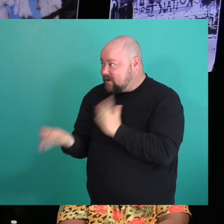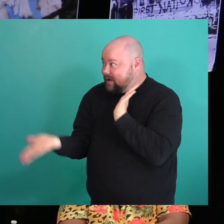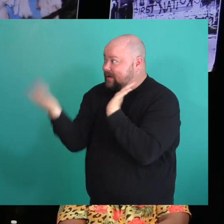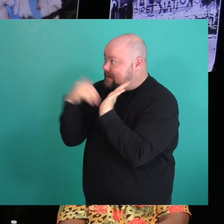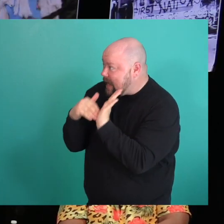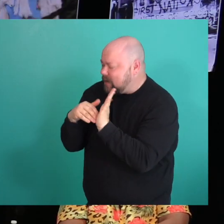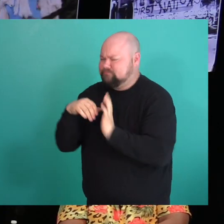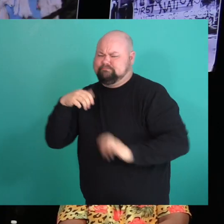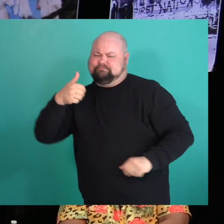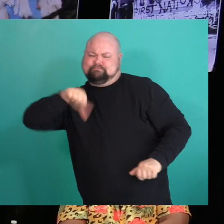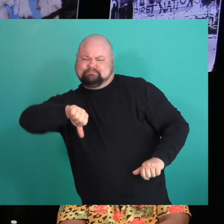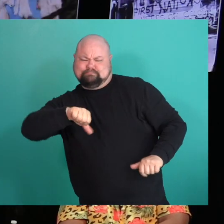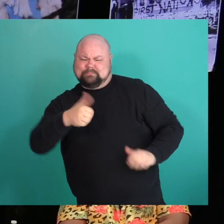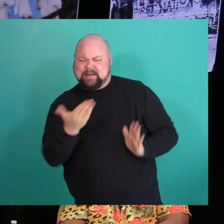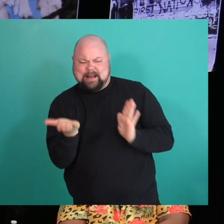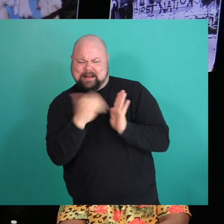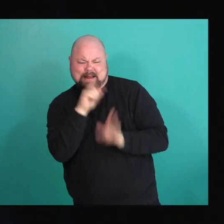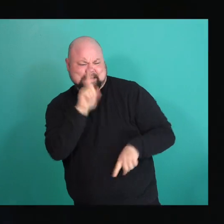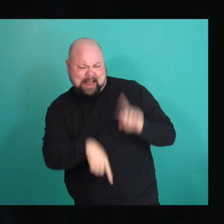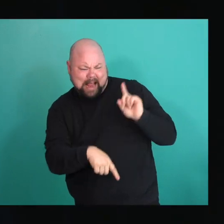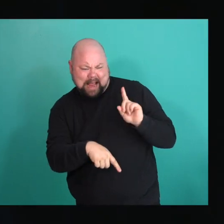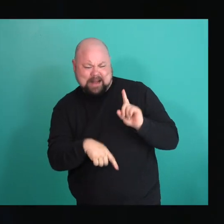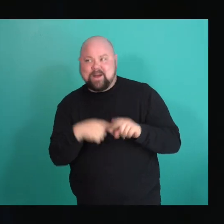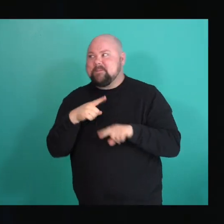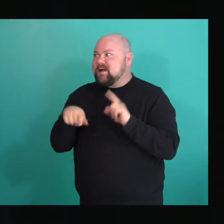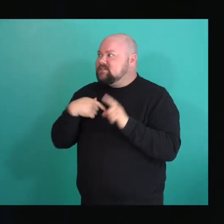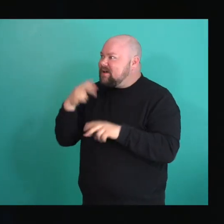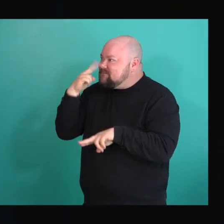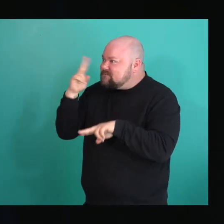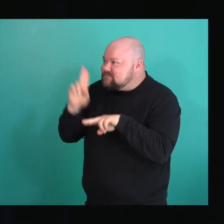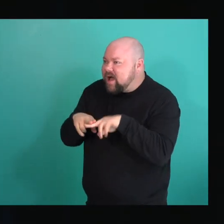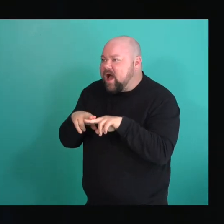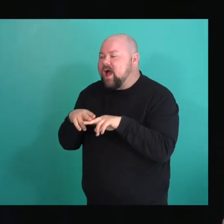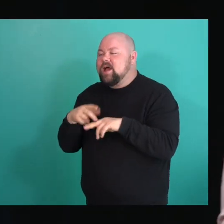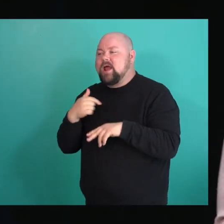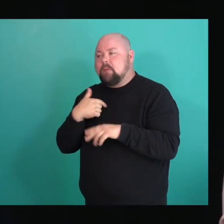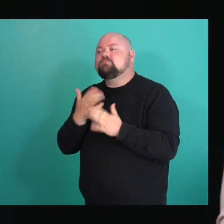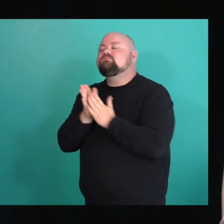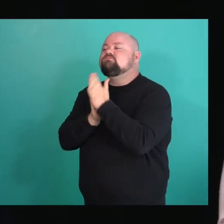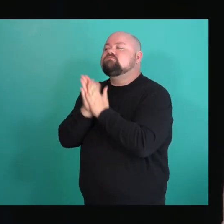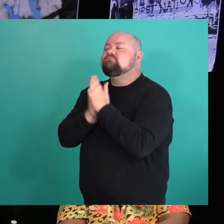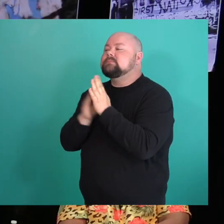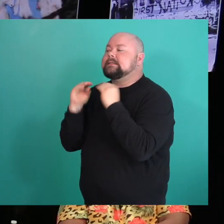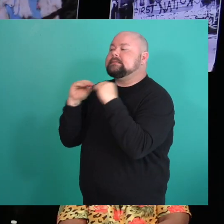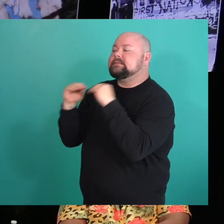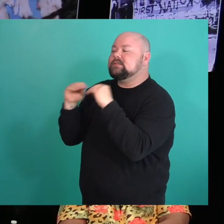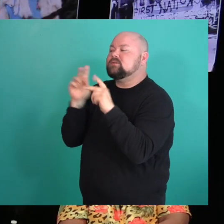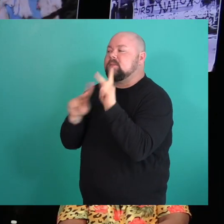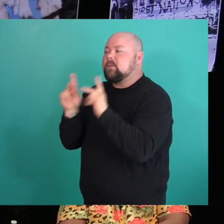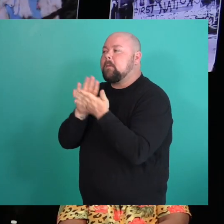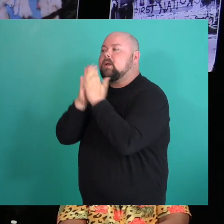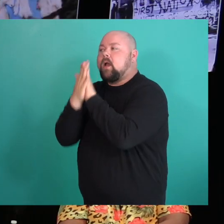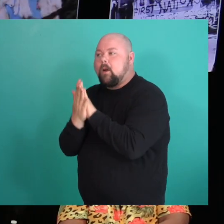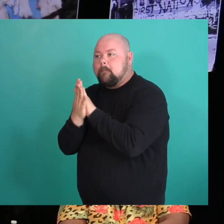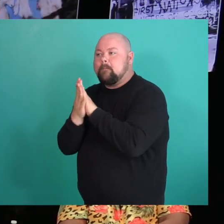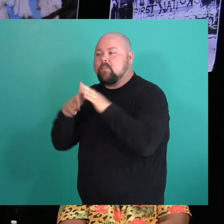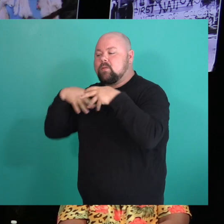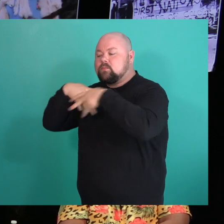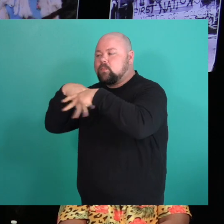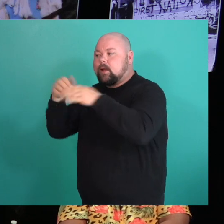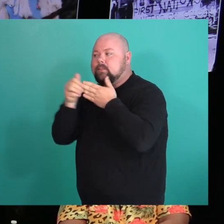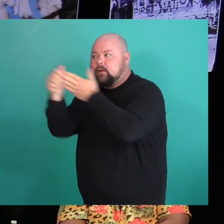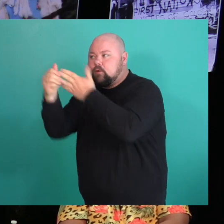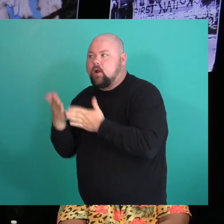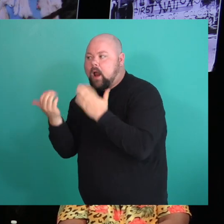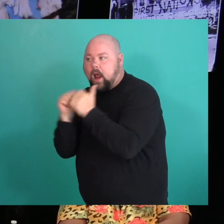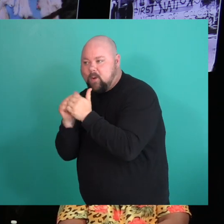much fun. And I've asked if I can hold, like, a Grand Marshal boot camp for this year. That would have the running laps waving. Because